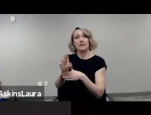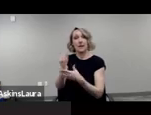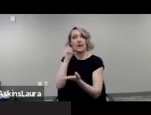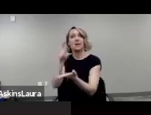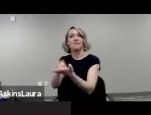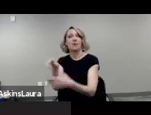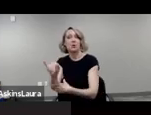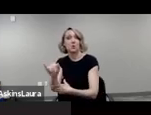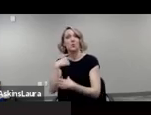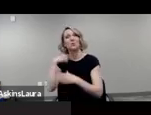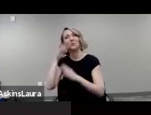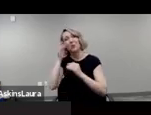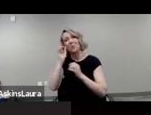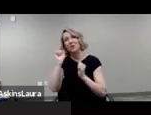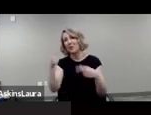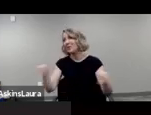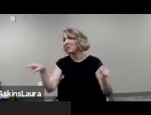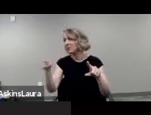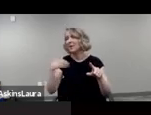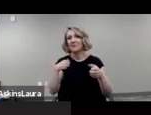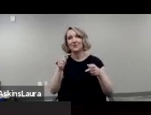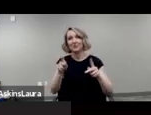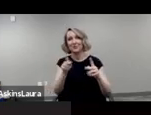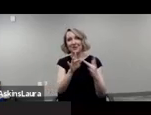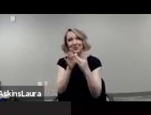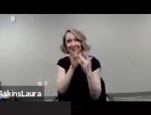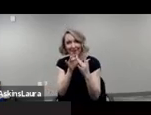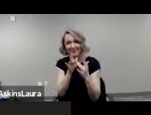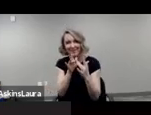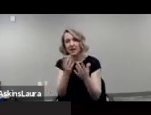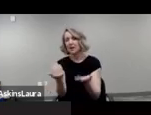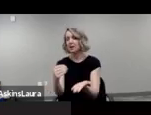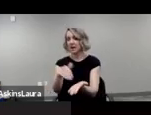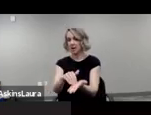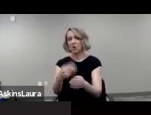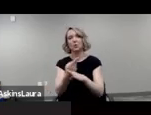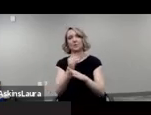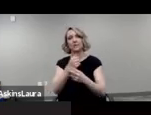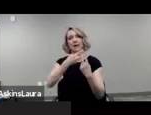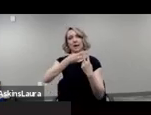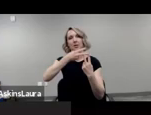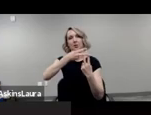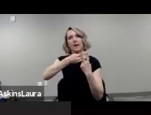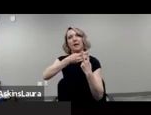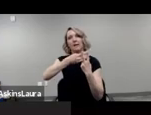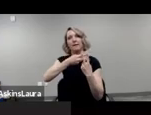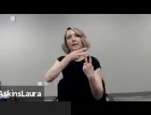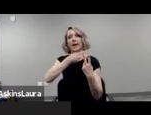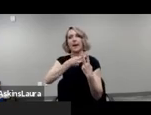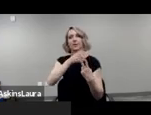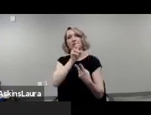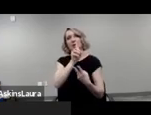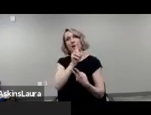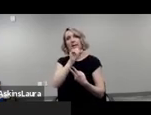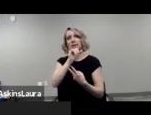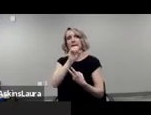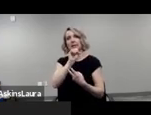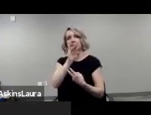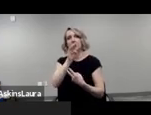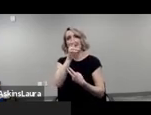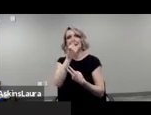that um all of you do get a chance to connect and again just using that hashtag uh hashtag disability